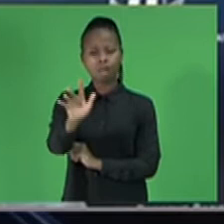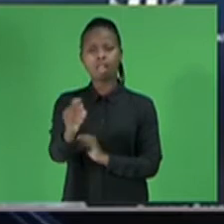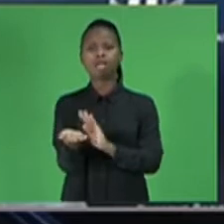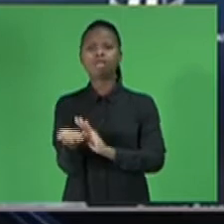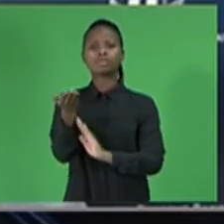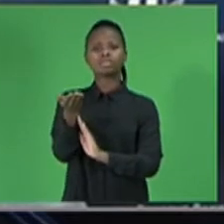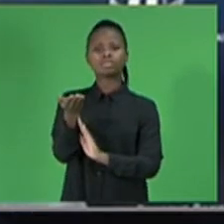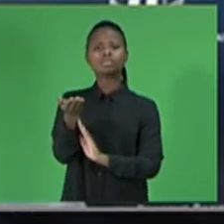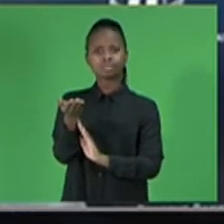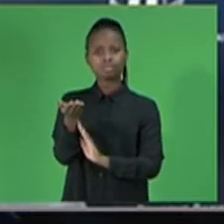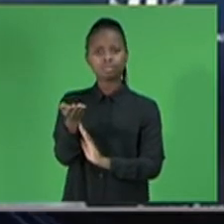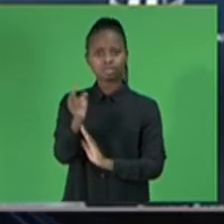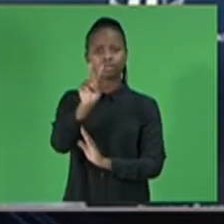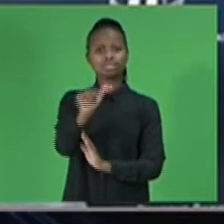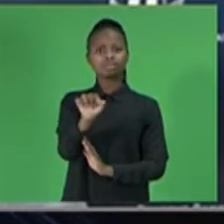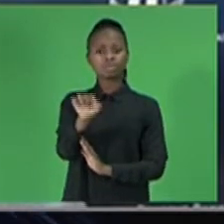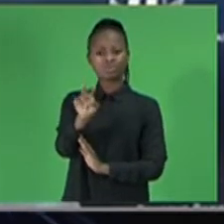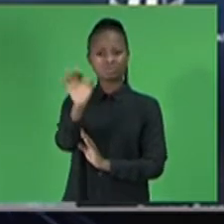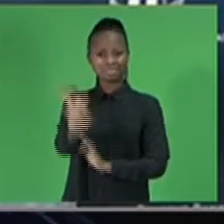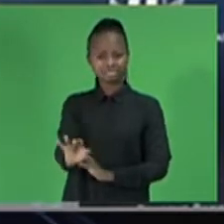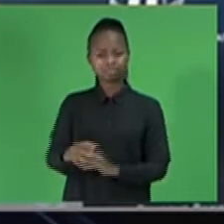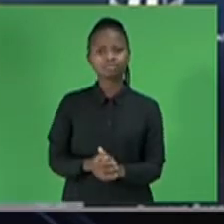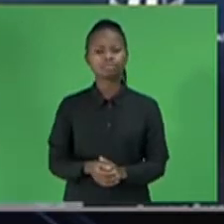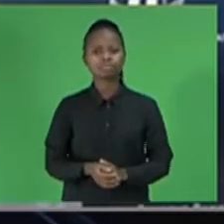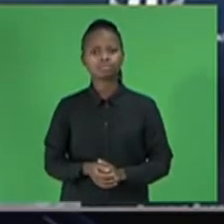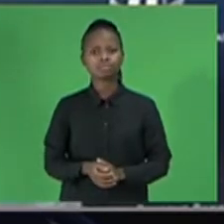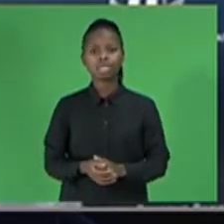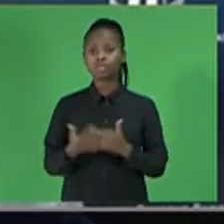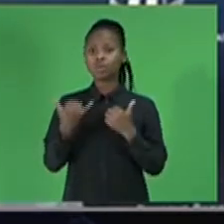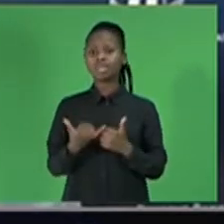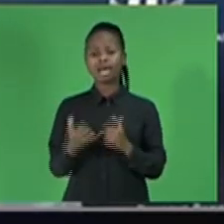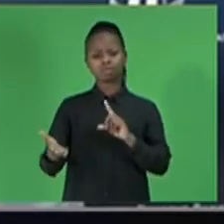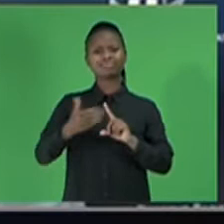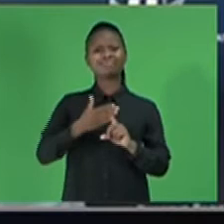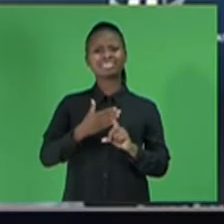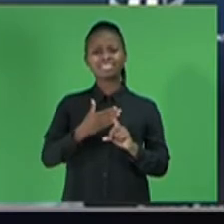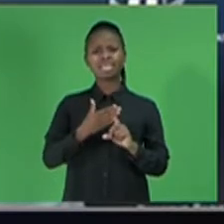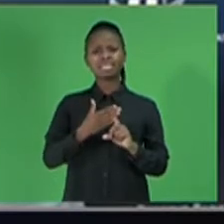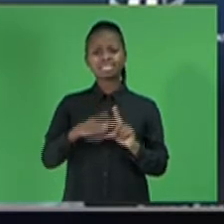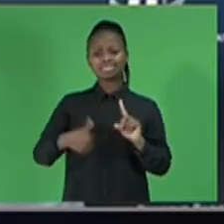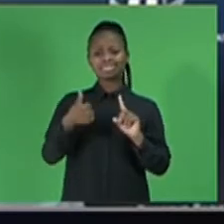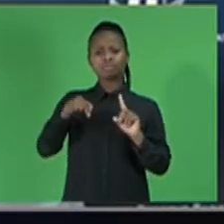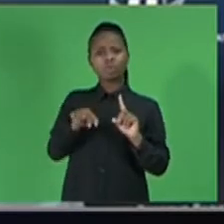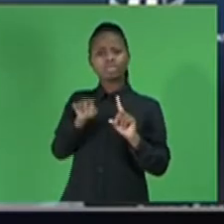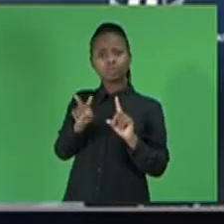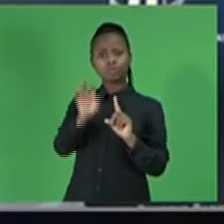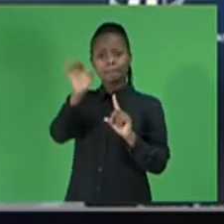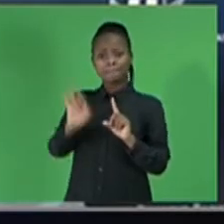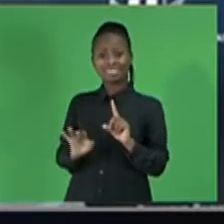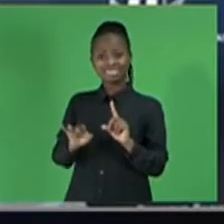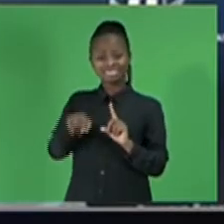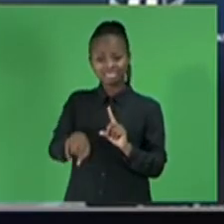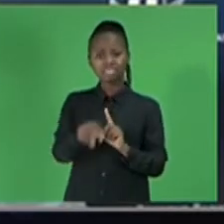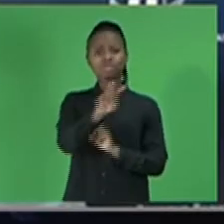for global growth in 2021 now sits at 6.2%. For 2022 and 2023,